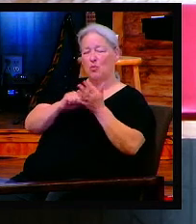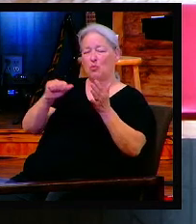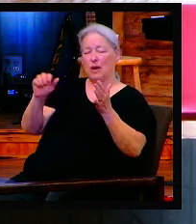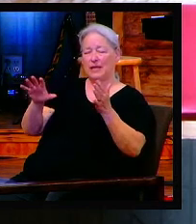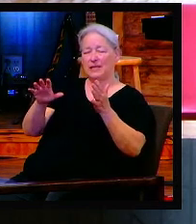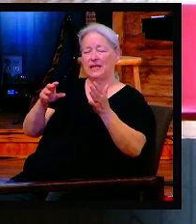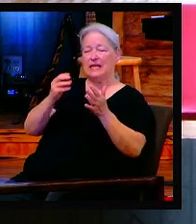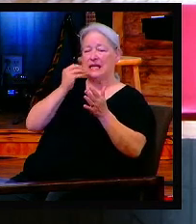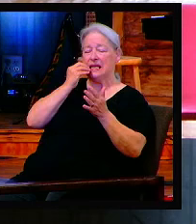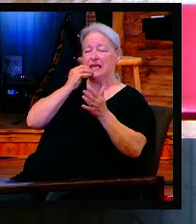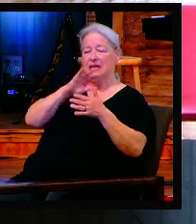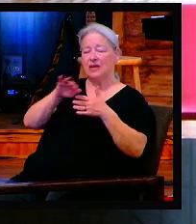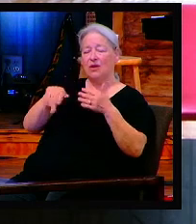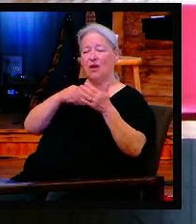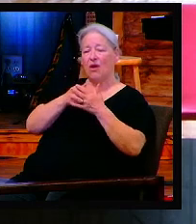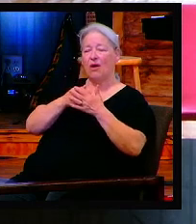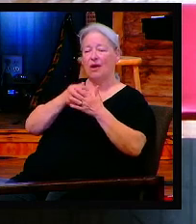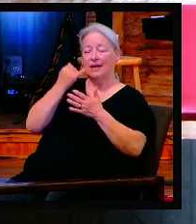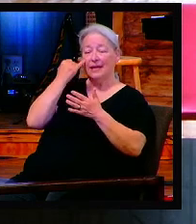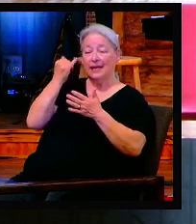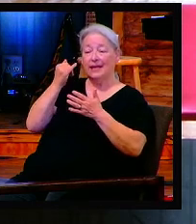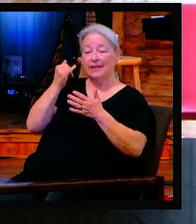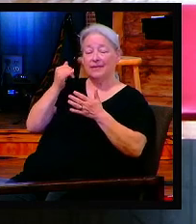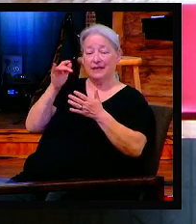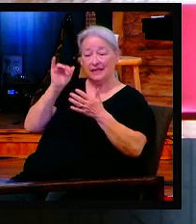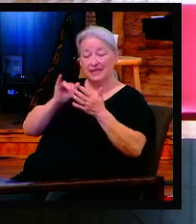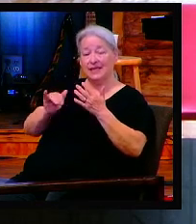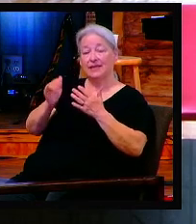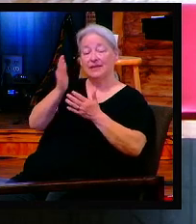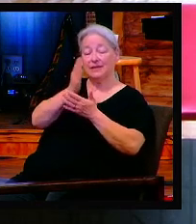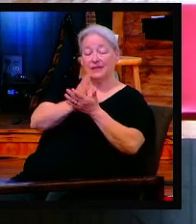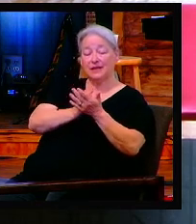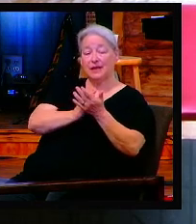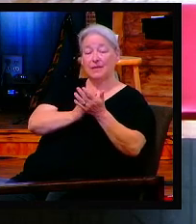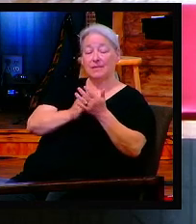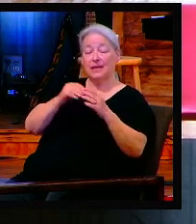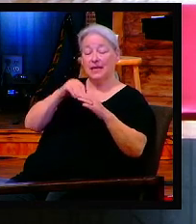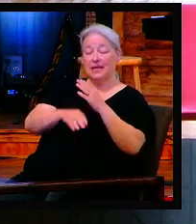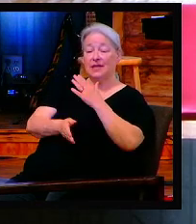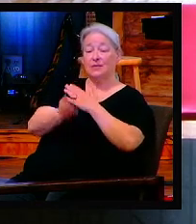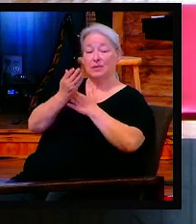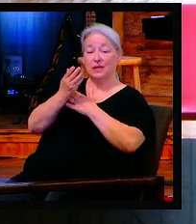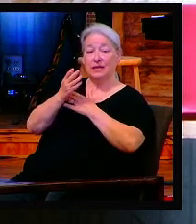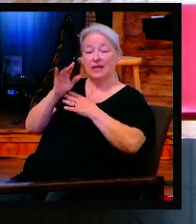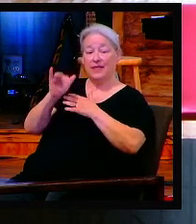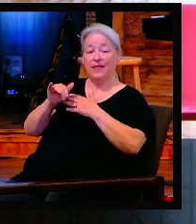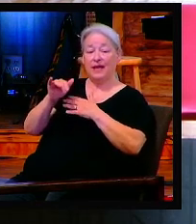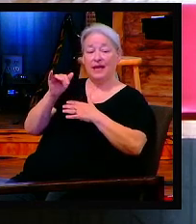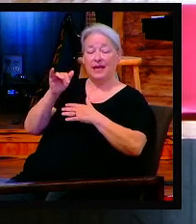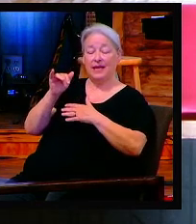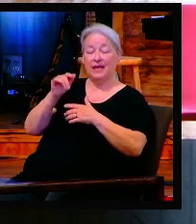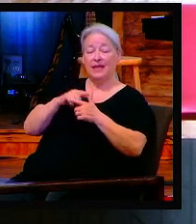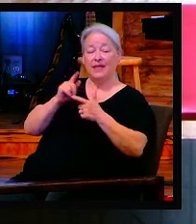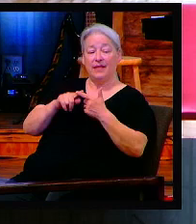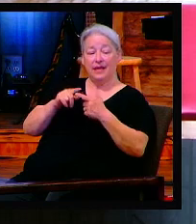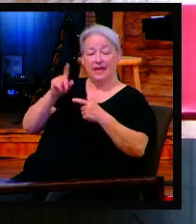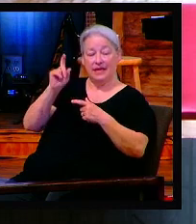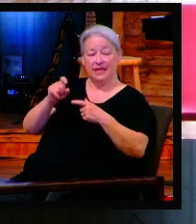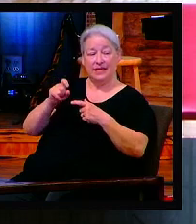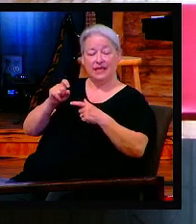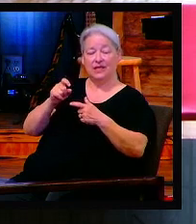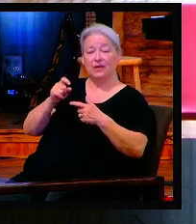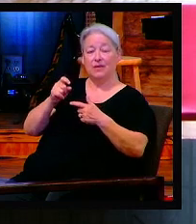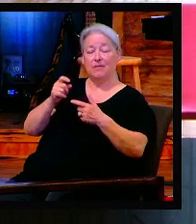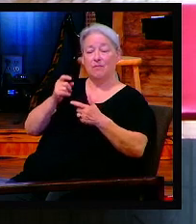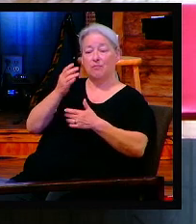your feet and your staff in your hand. Why? He says, once you do this, you need to be ready to go. Everybody say amen. Once you get born